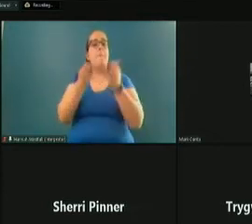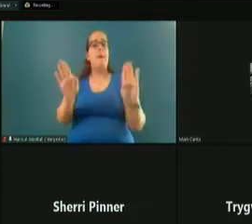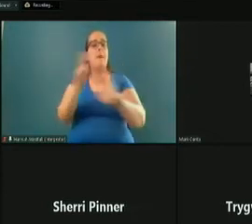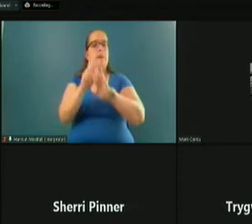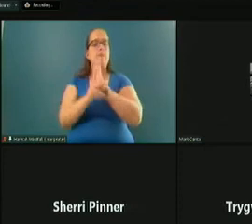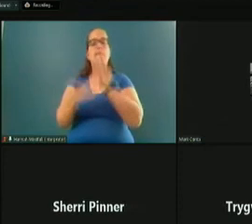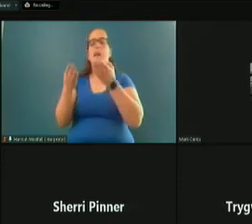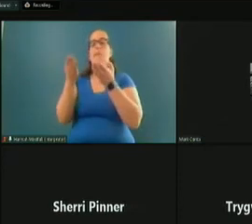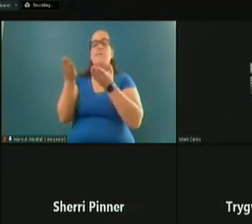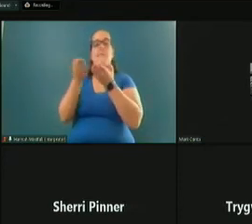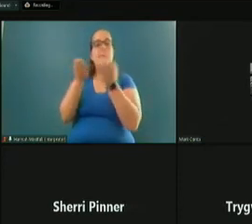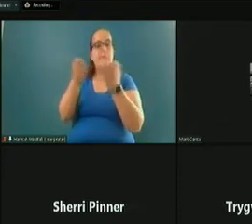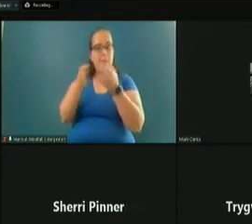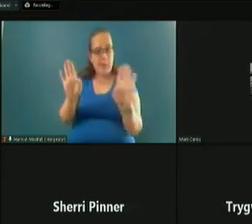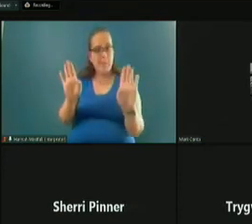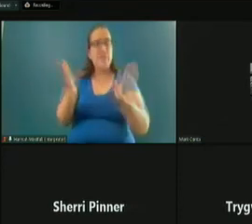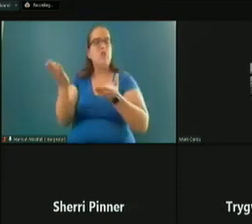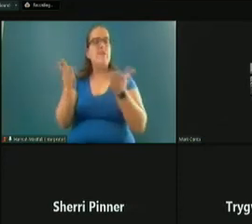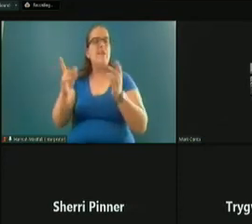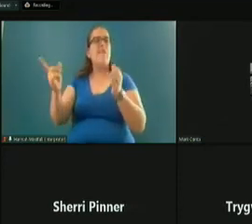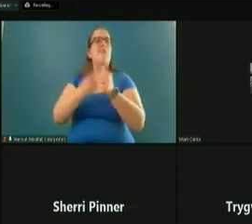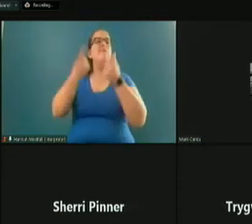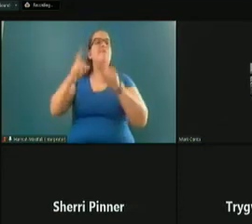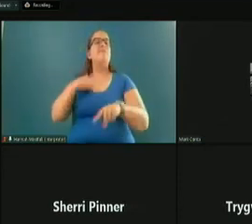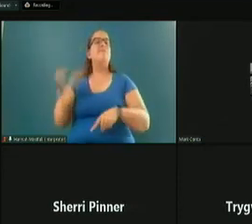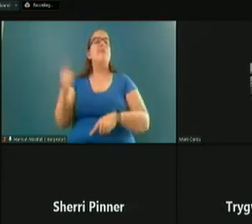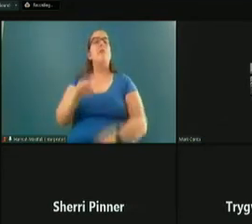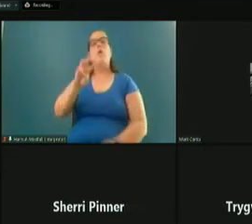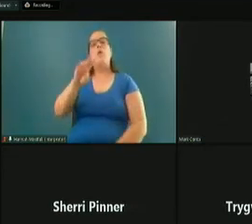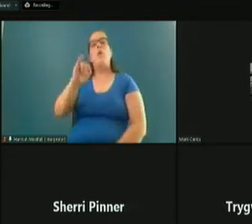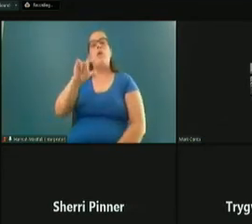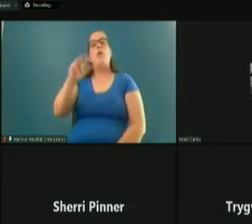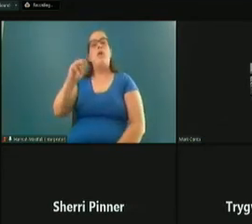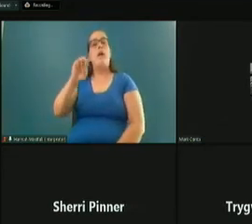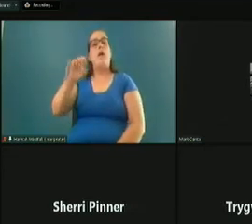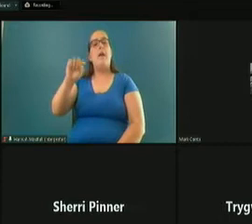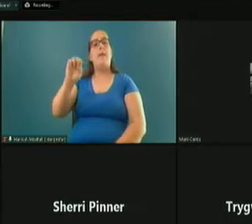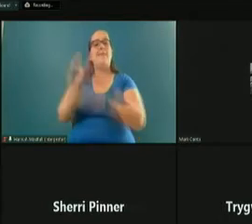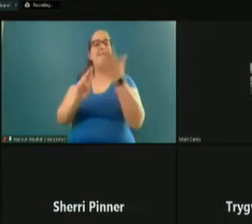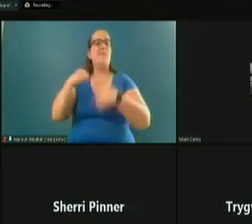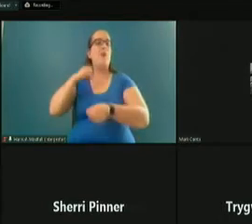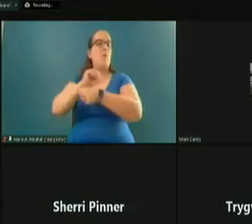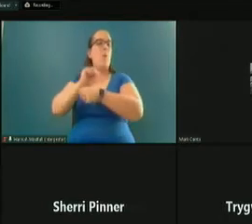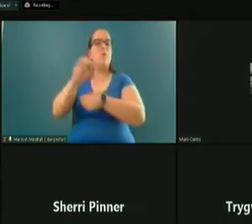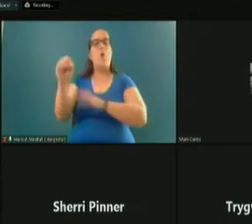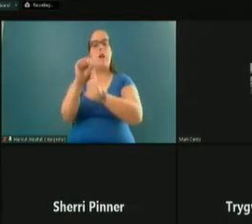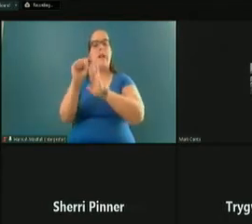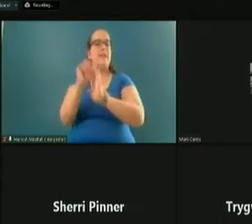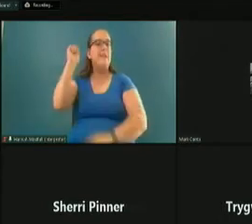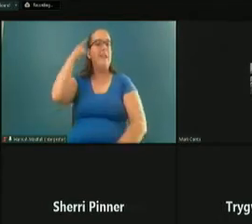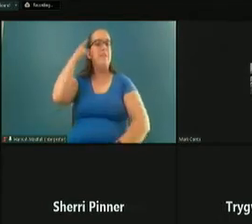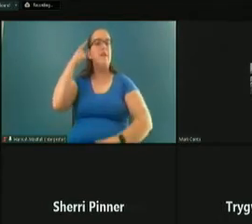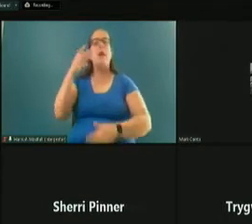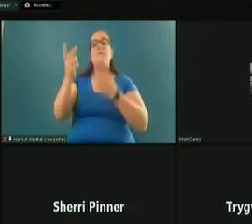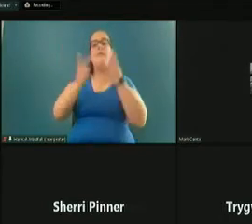service first occurred when I attended Willamette University. I worked at the Oregon State Capitol and Visitor Services just across the